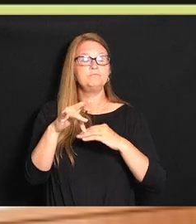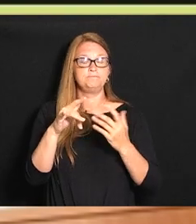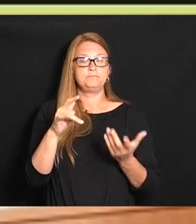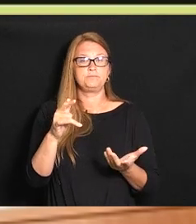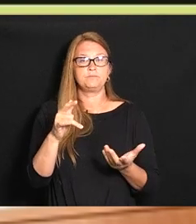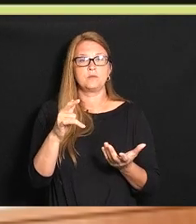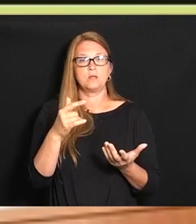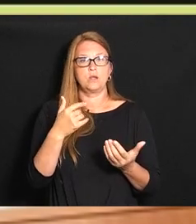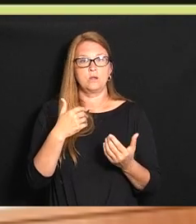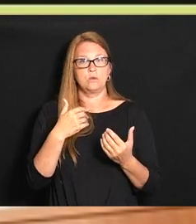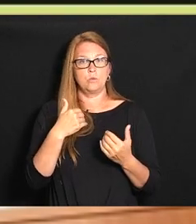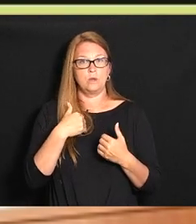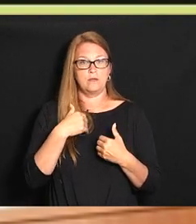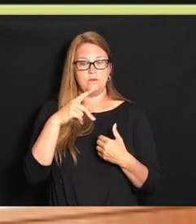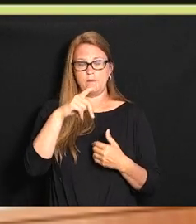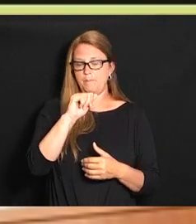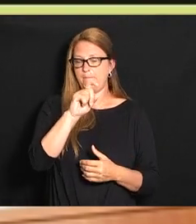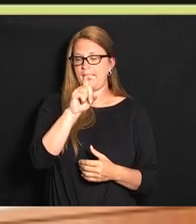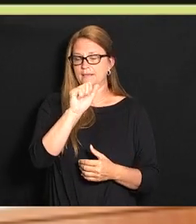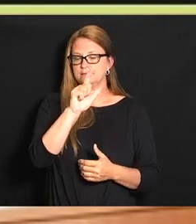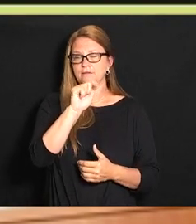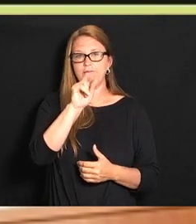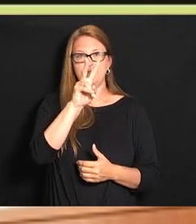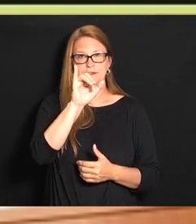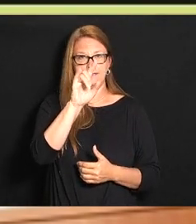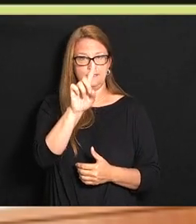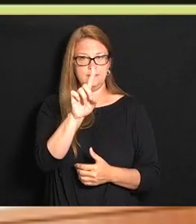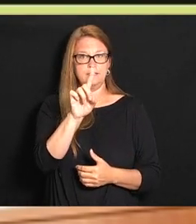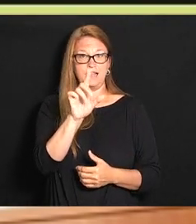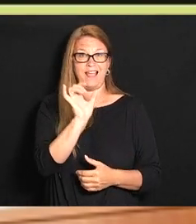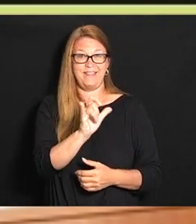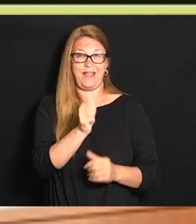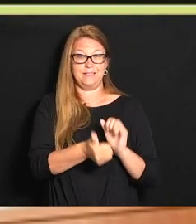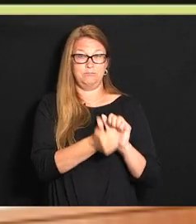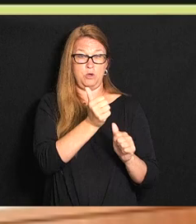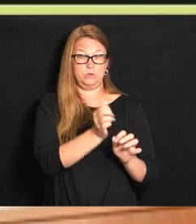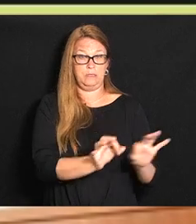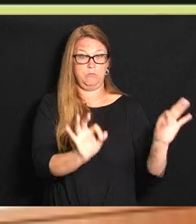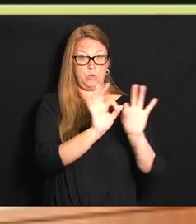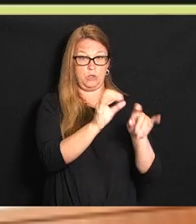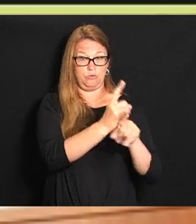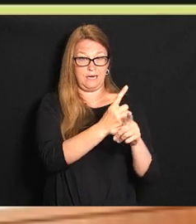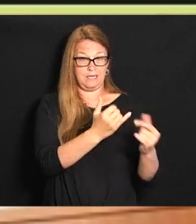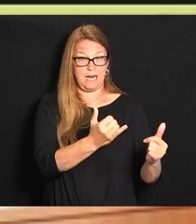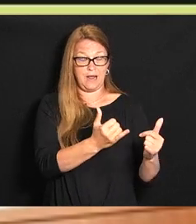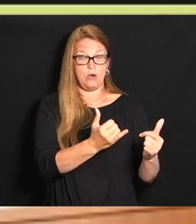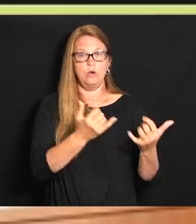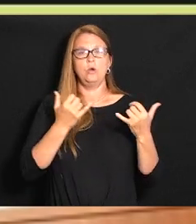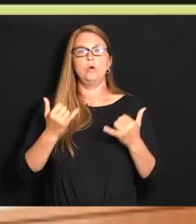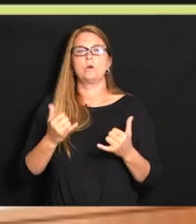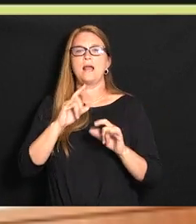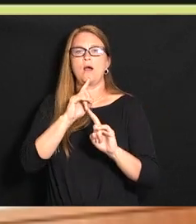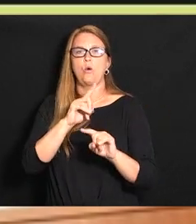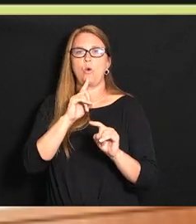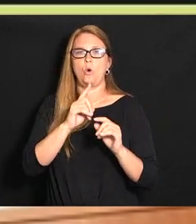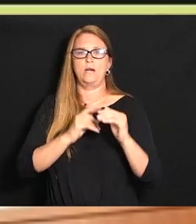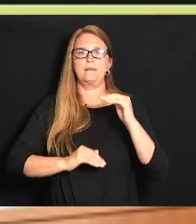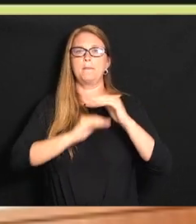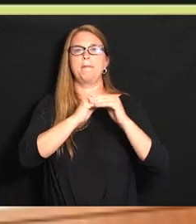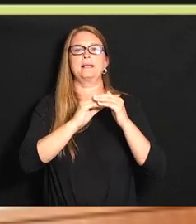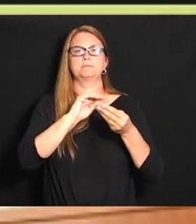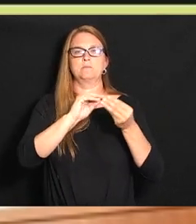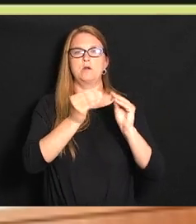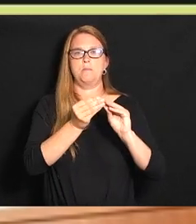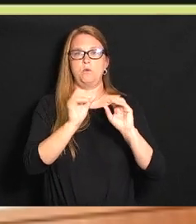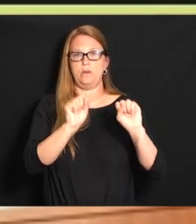with Paxlovid being probably our most important right now we are ordering the maximum number of doses